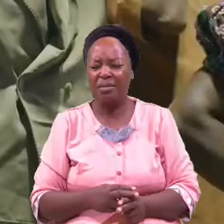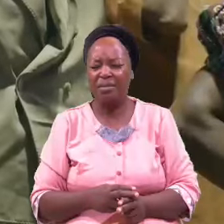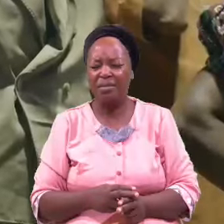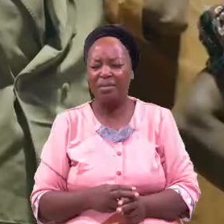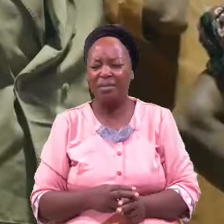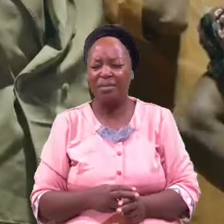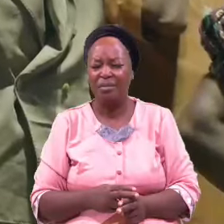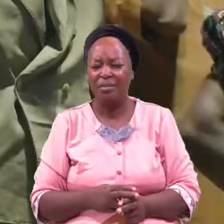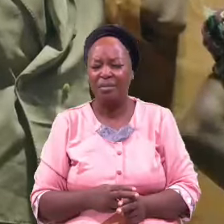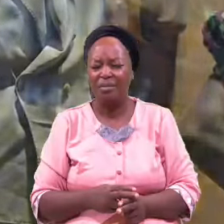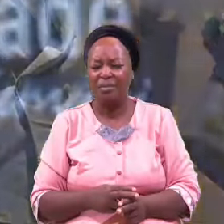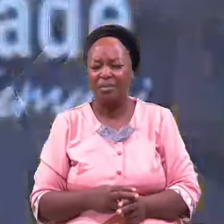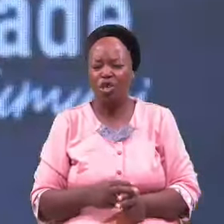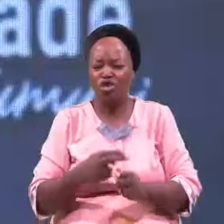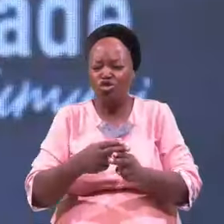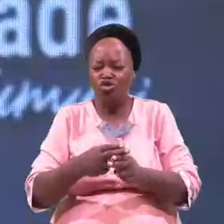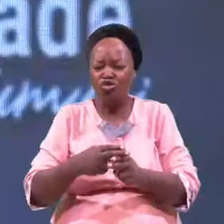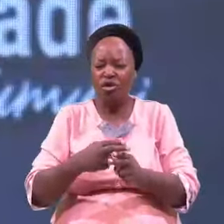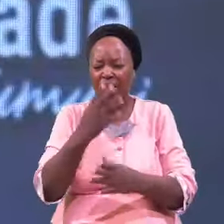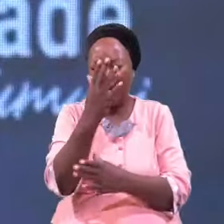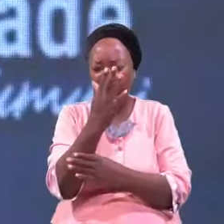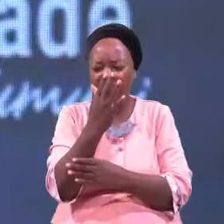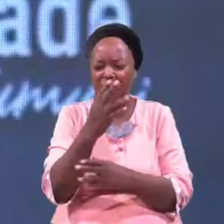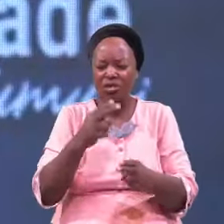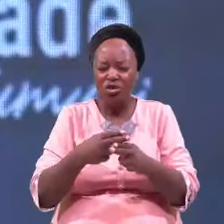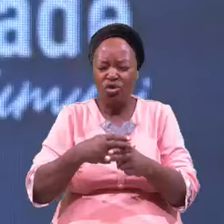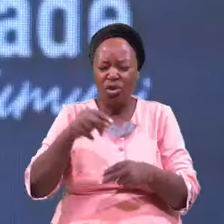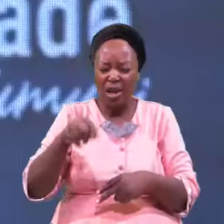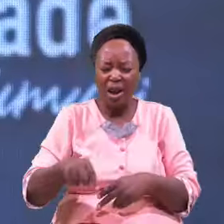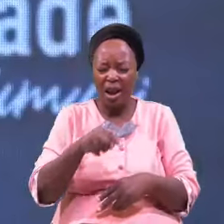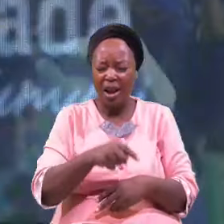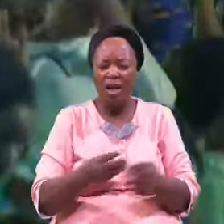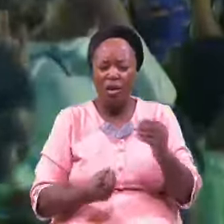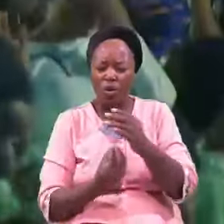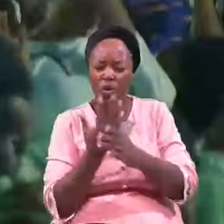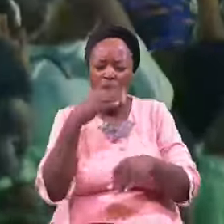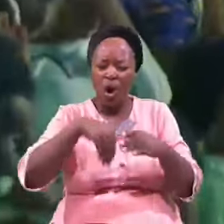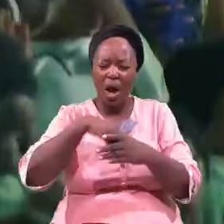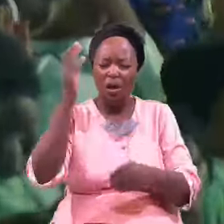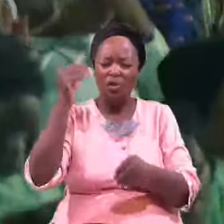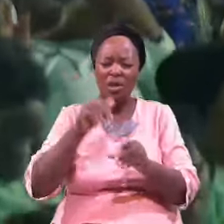Short Hand Short Leg Grow Out In Jesus Name